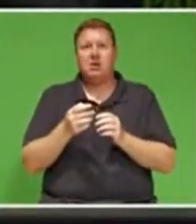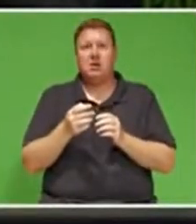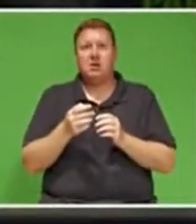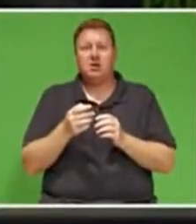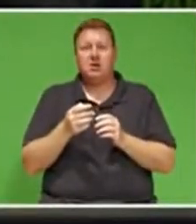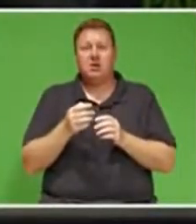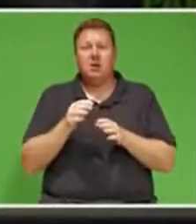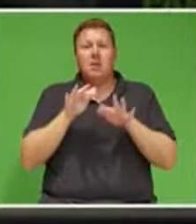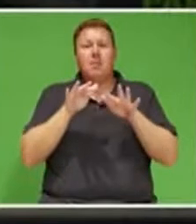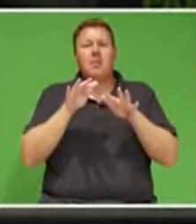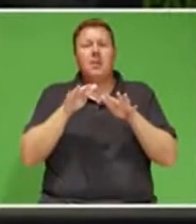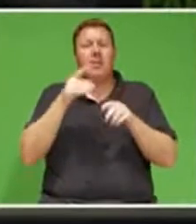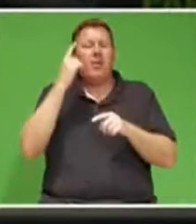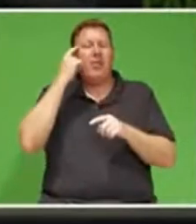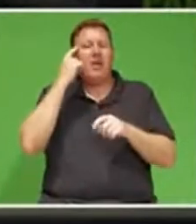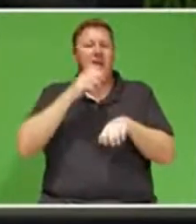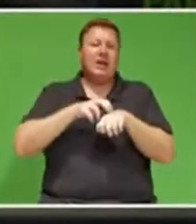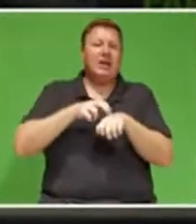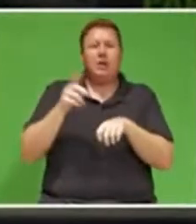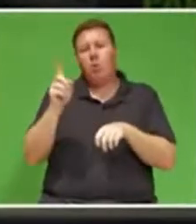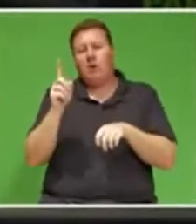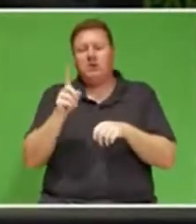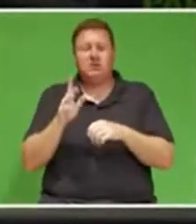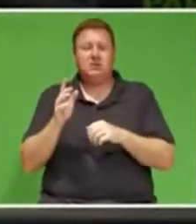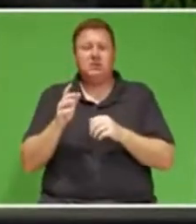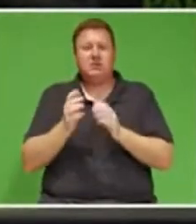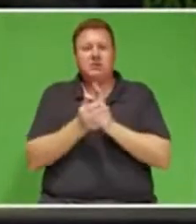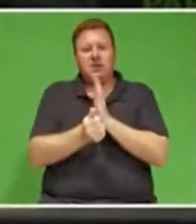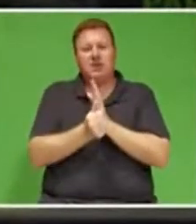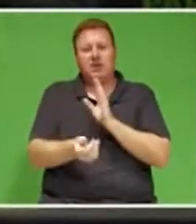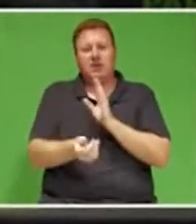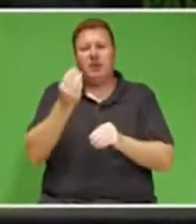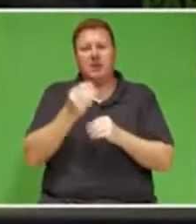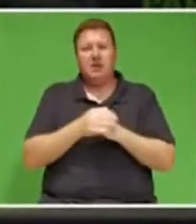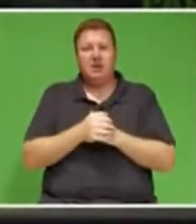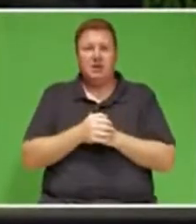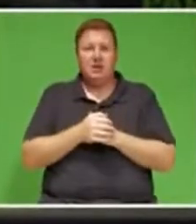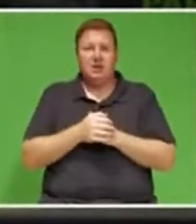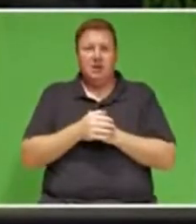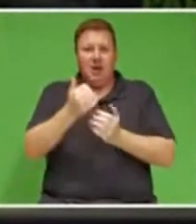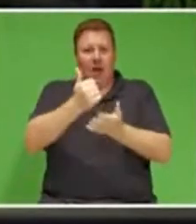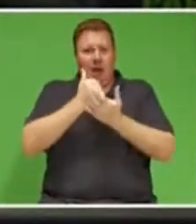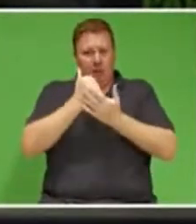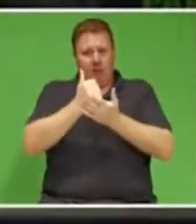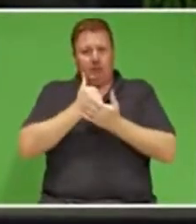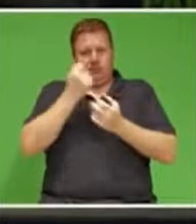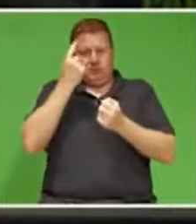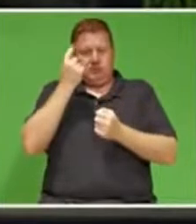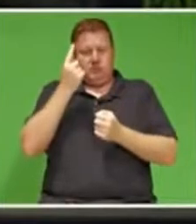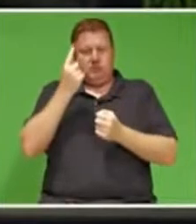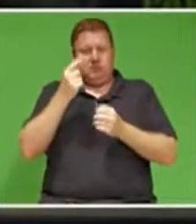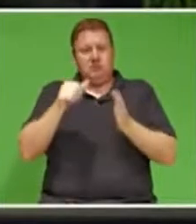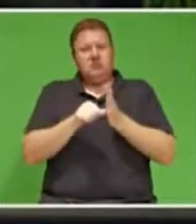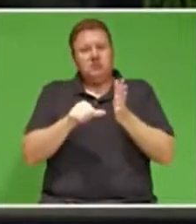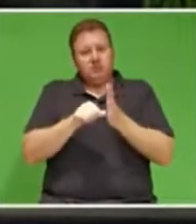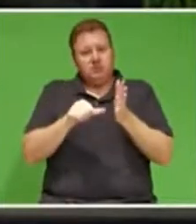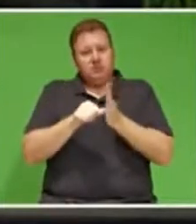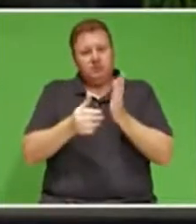they require, but must help us understand where critical skills exist